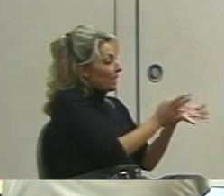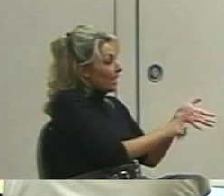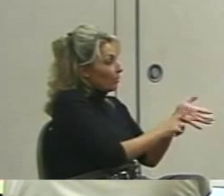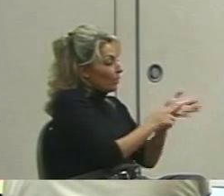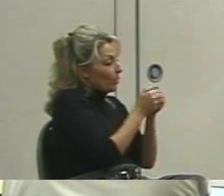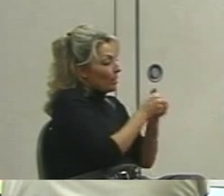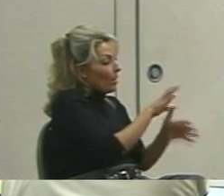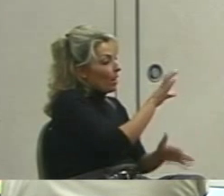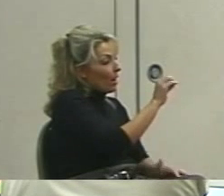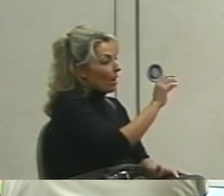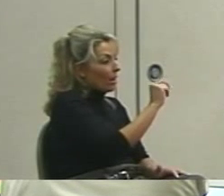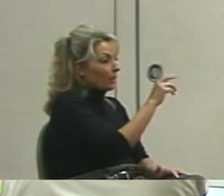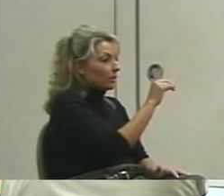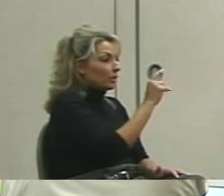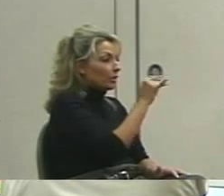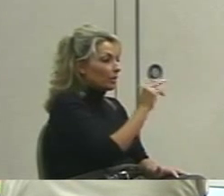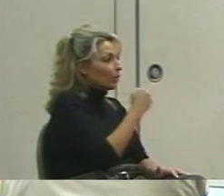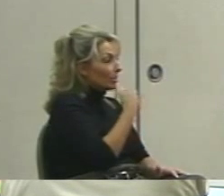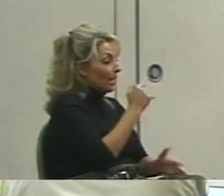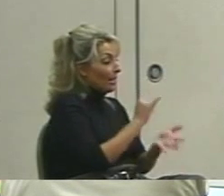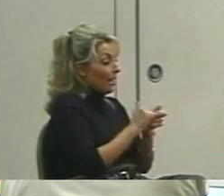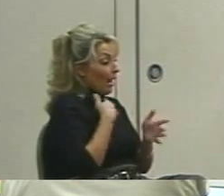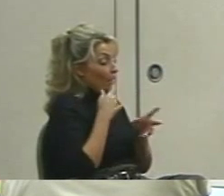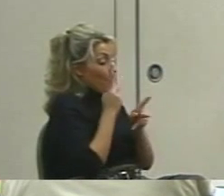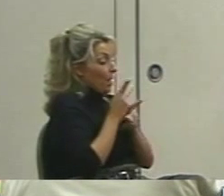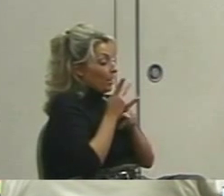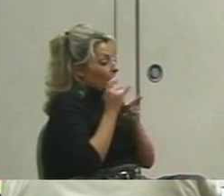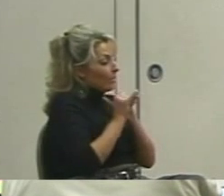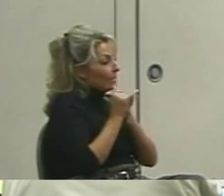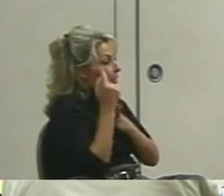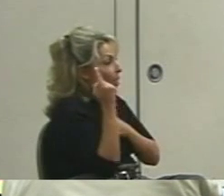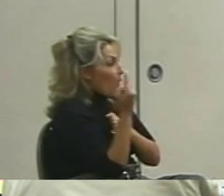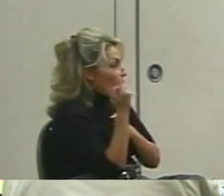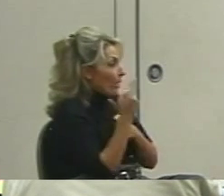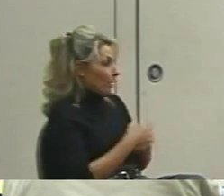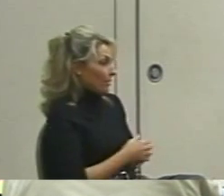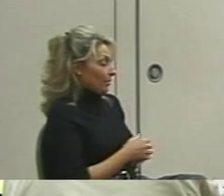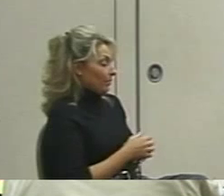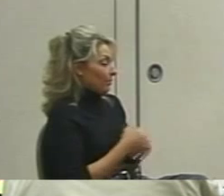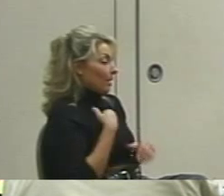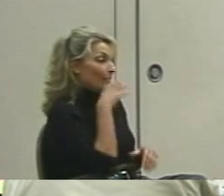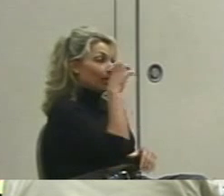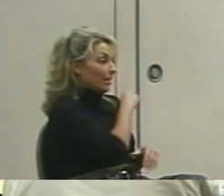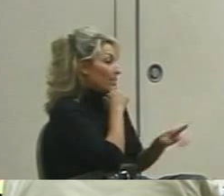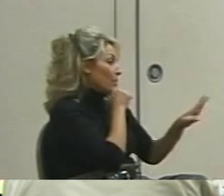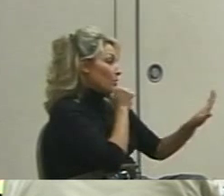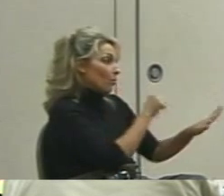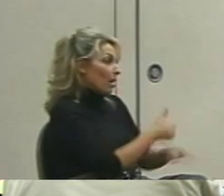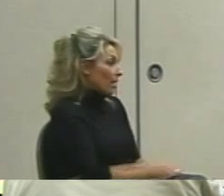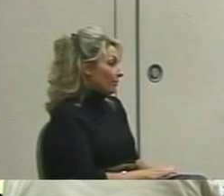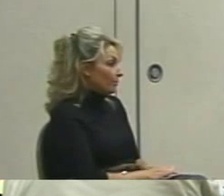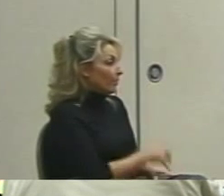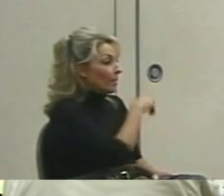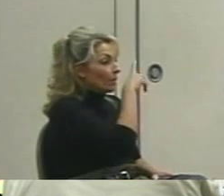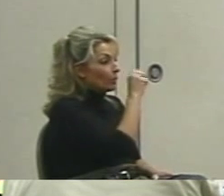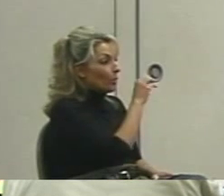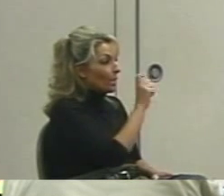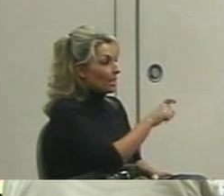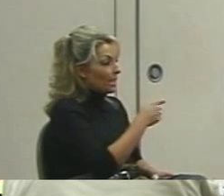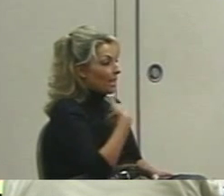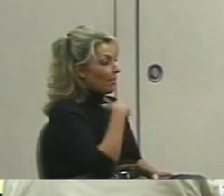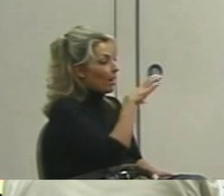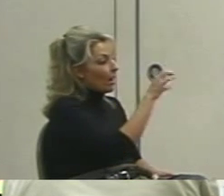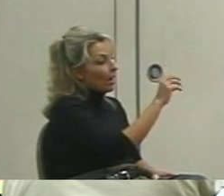you have said I will monitor this everywhere all the time. And I'm guessing you're not. So we need a